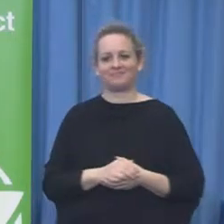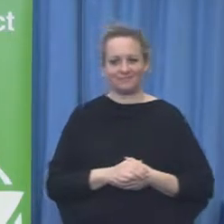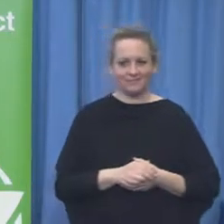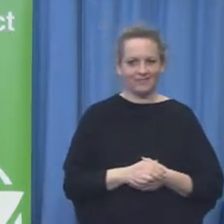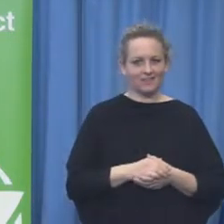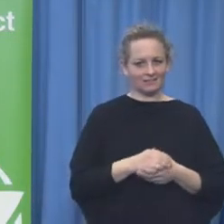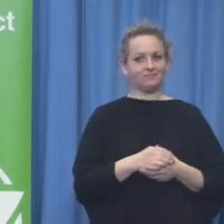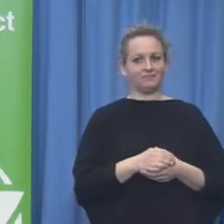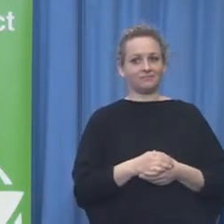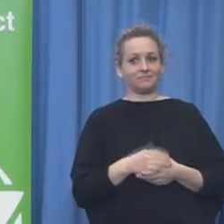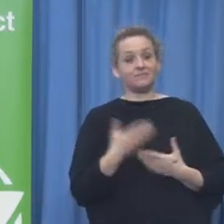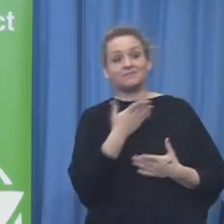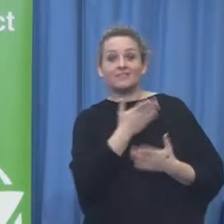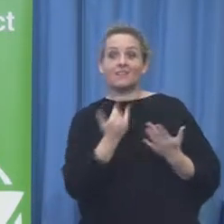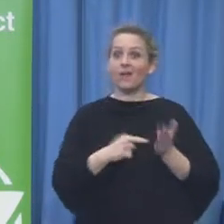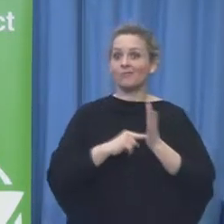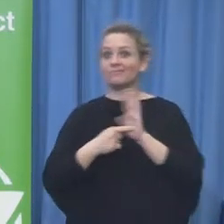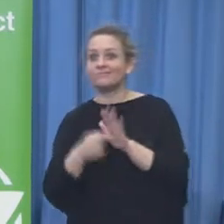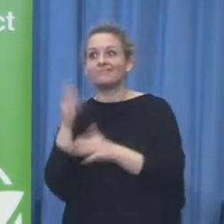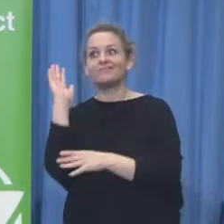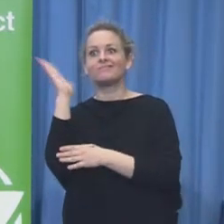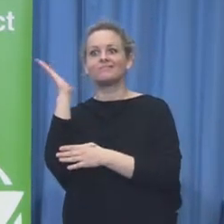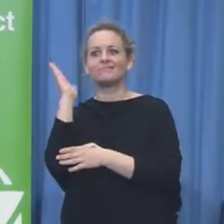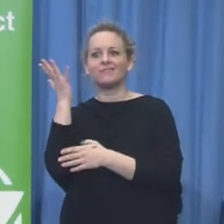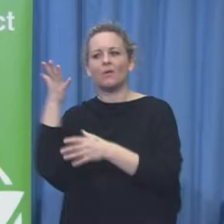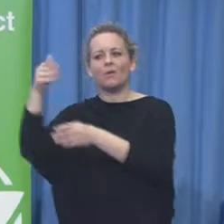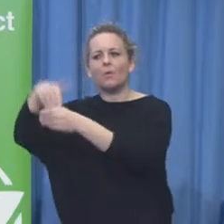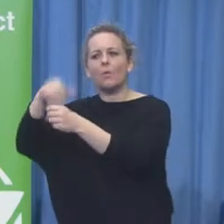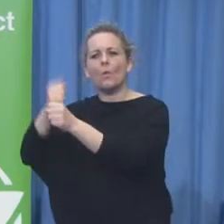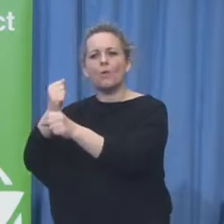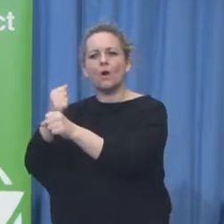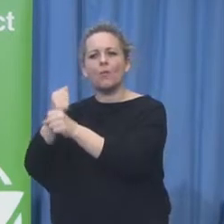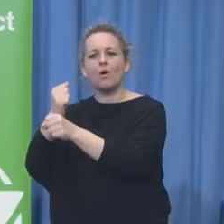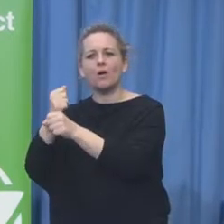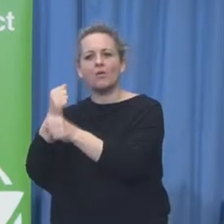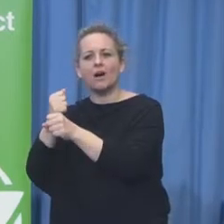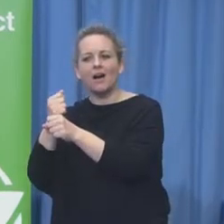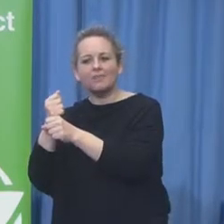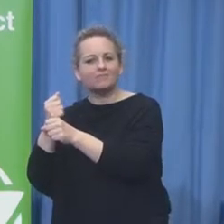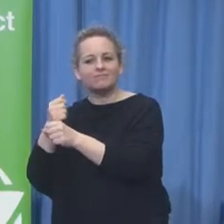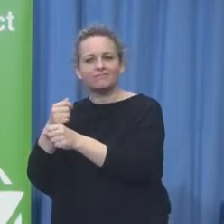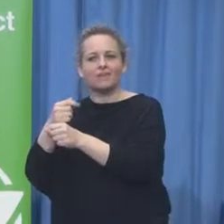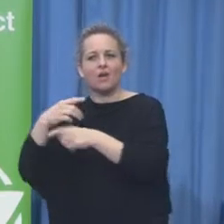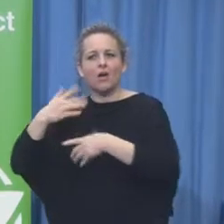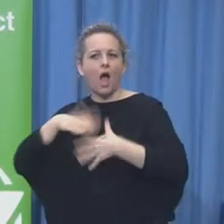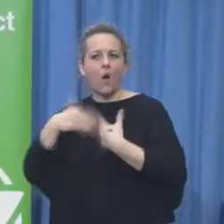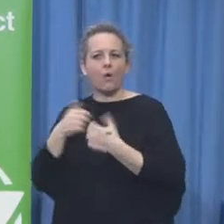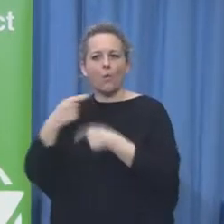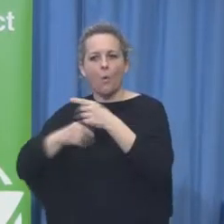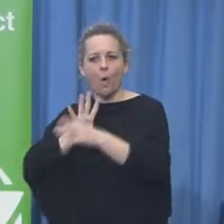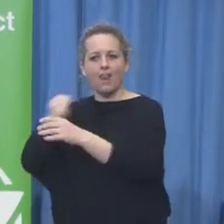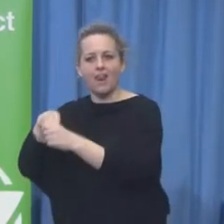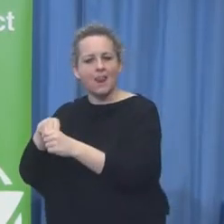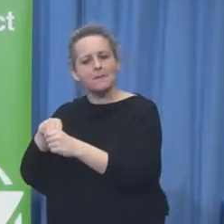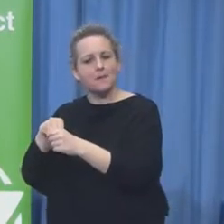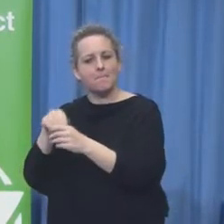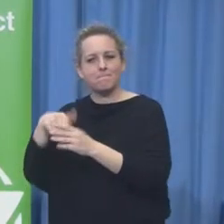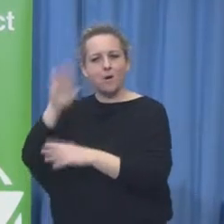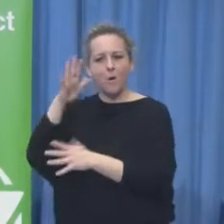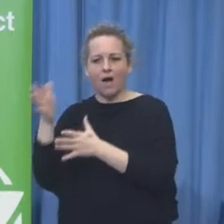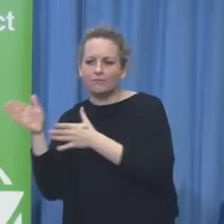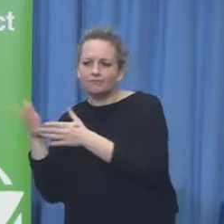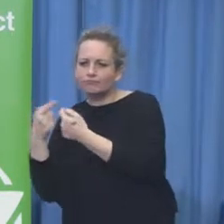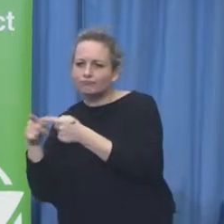because he cared passionately about it. These are the evangelists, these are the champions, and these are the leaders